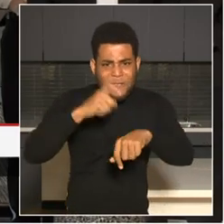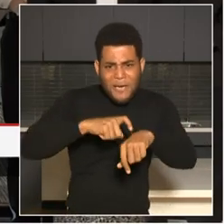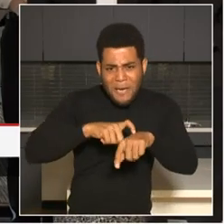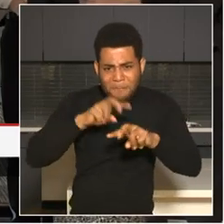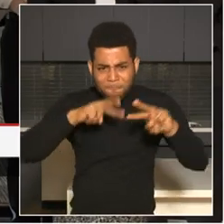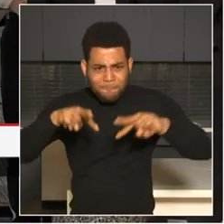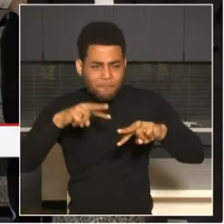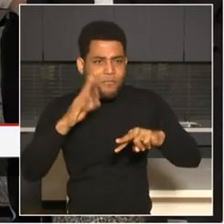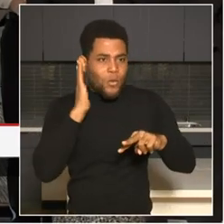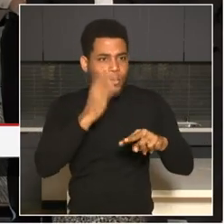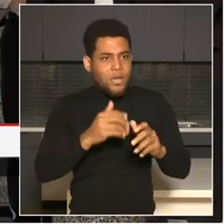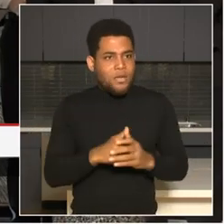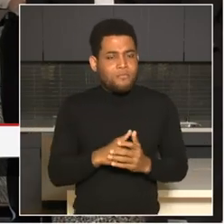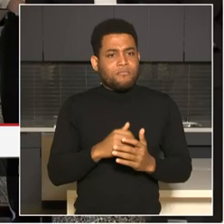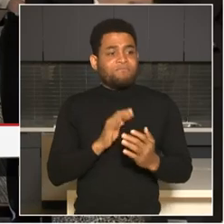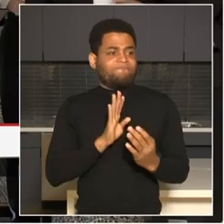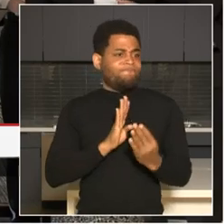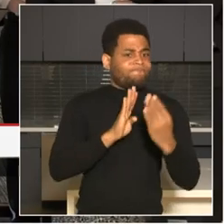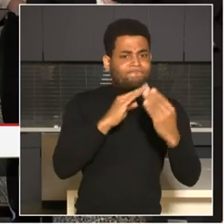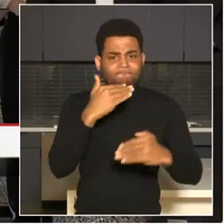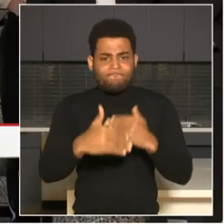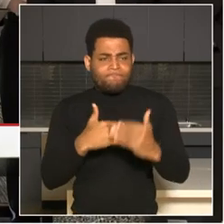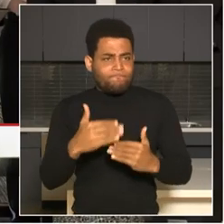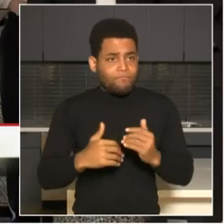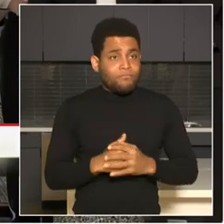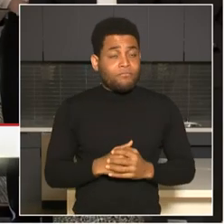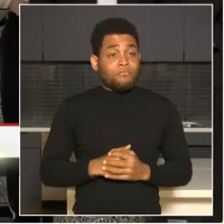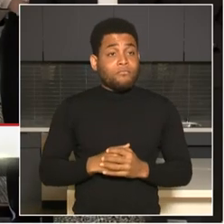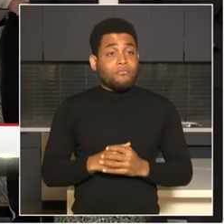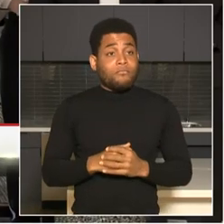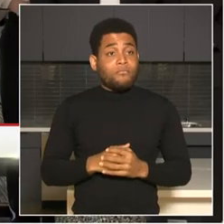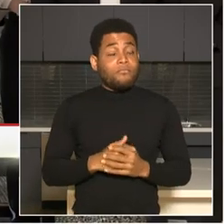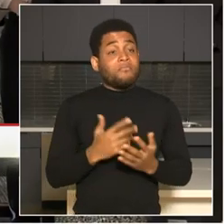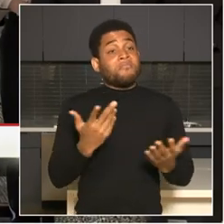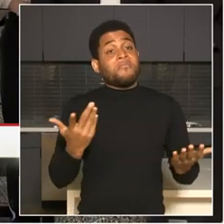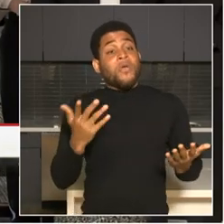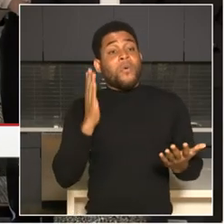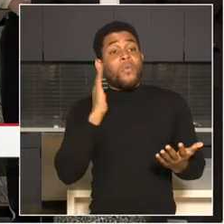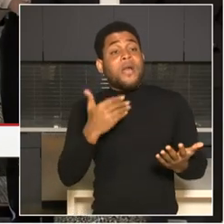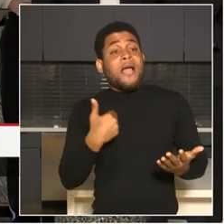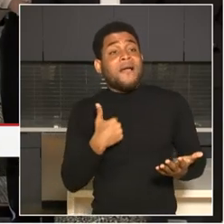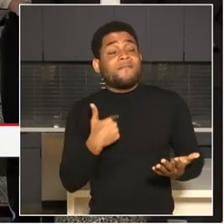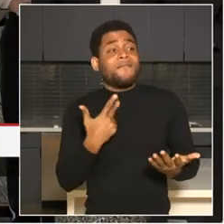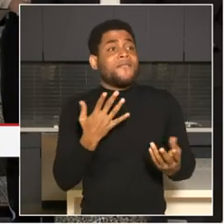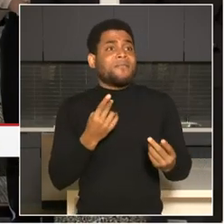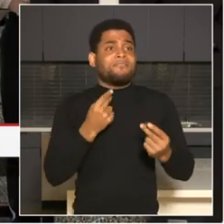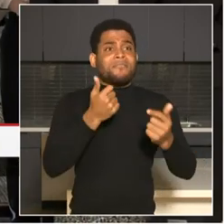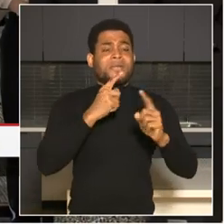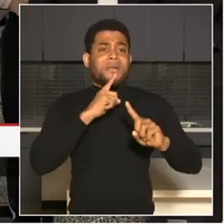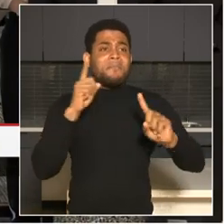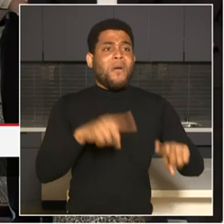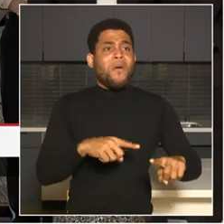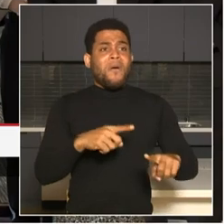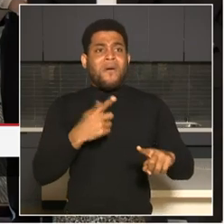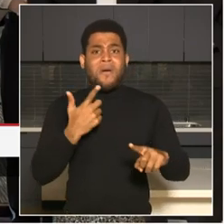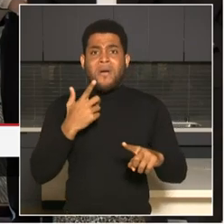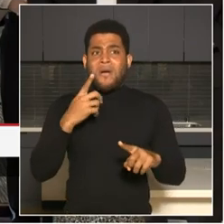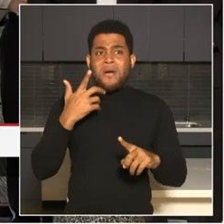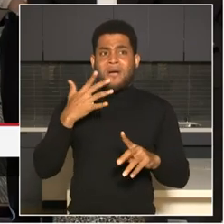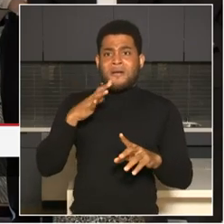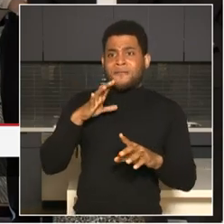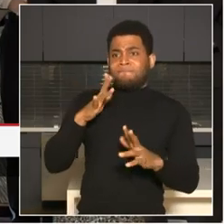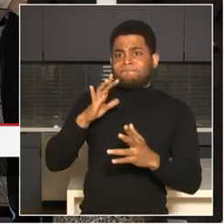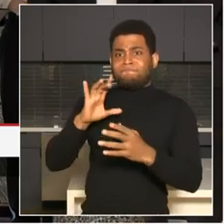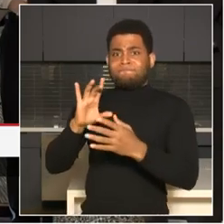will serve as the nerve center of law enforcement in the District of Columbia and the surrounding region. It will monitor and analyze